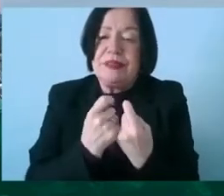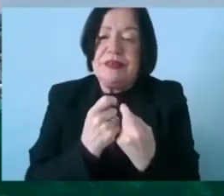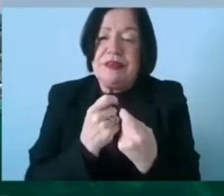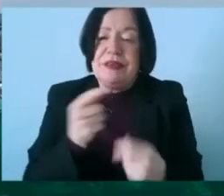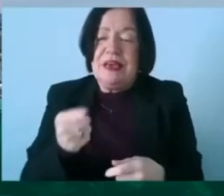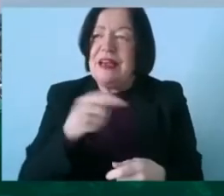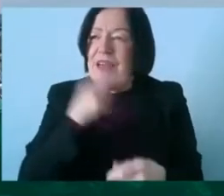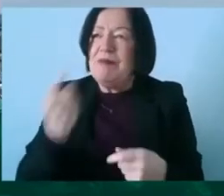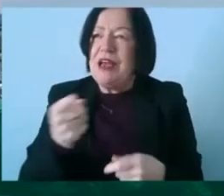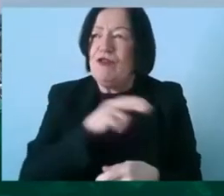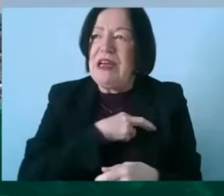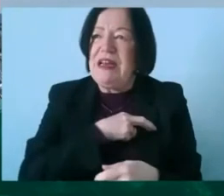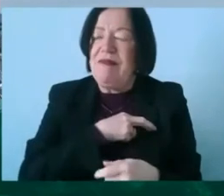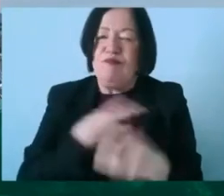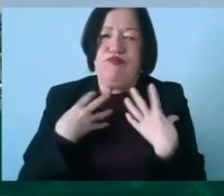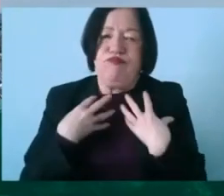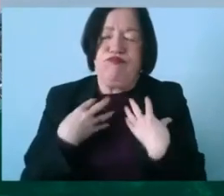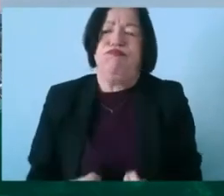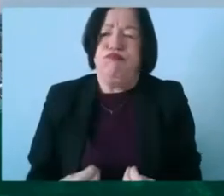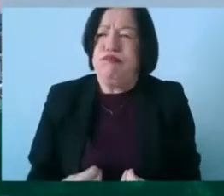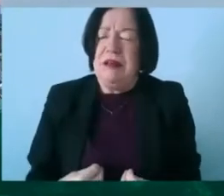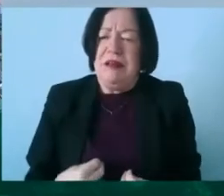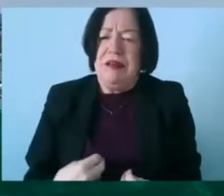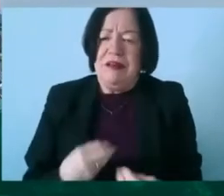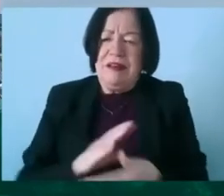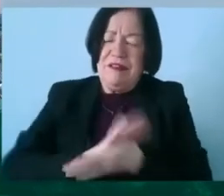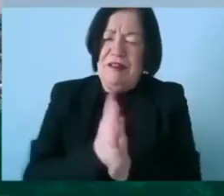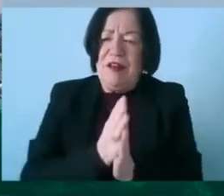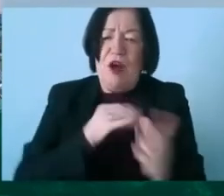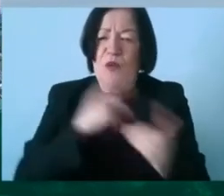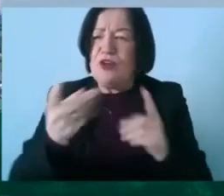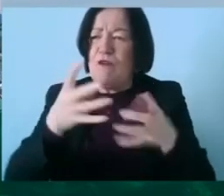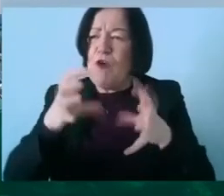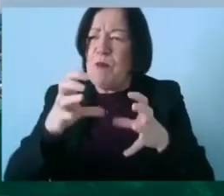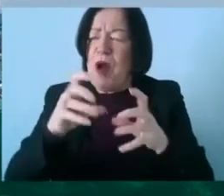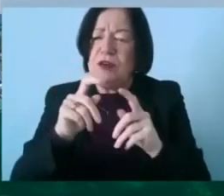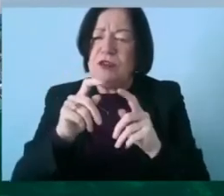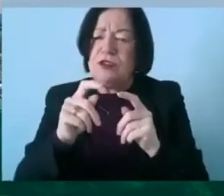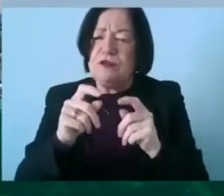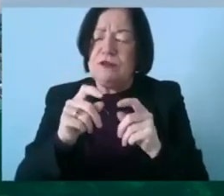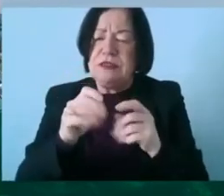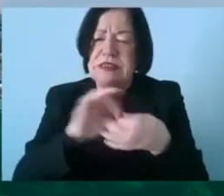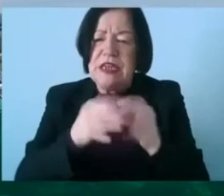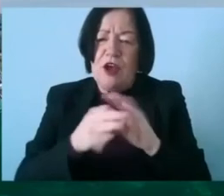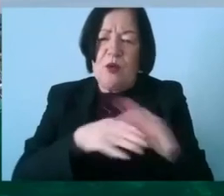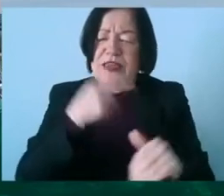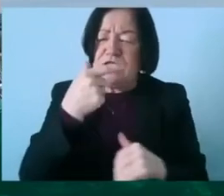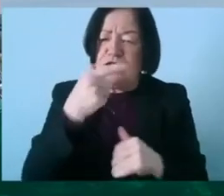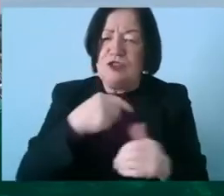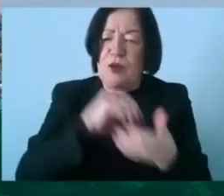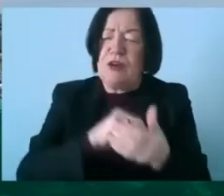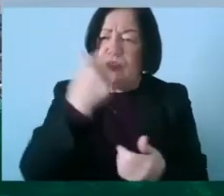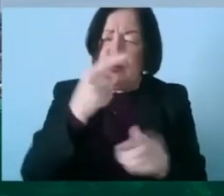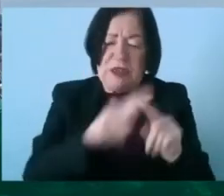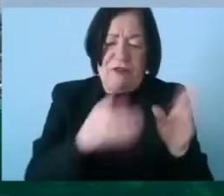destroying uh you know we we do football tournaments with with teams and we have two tape we have two sections